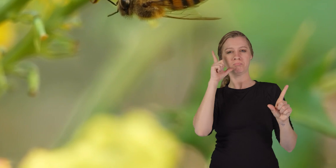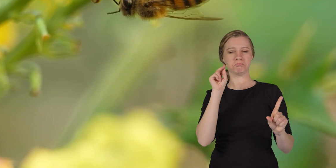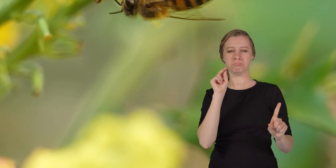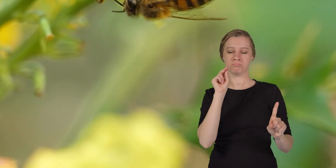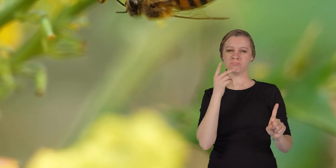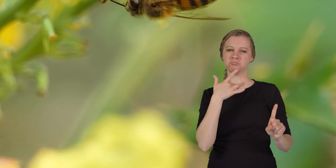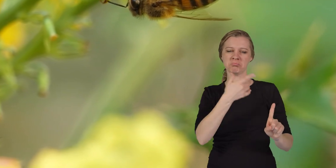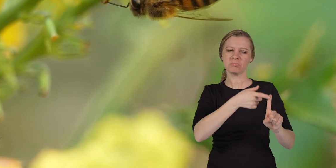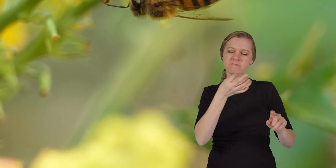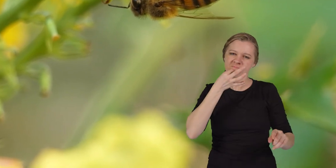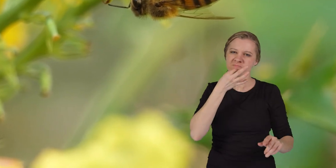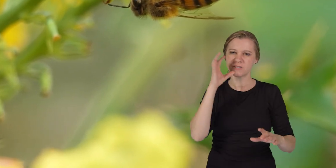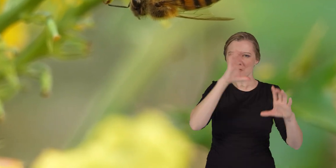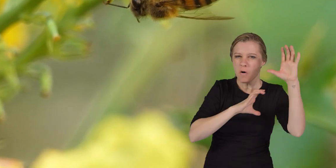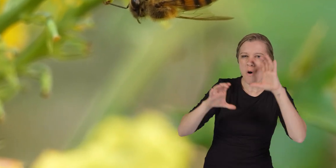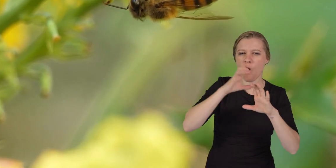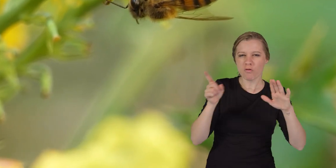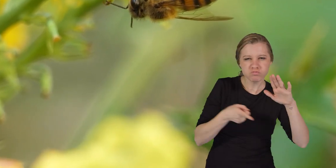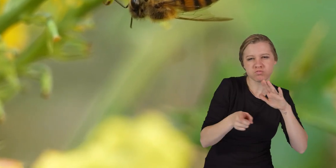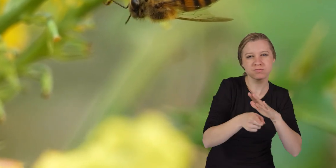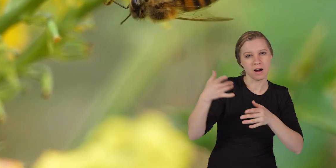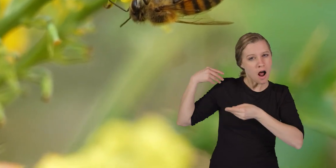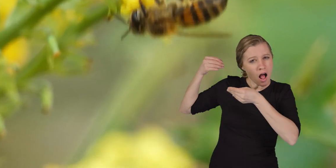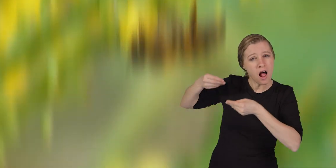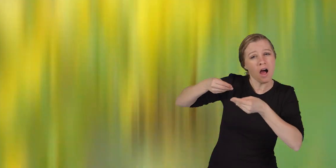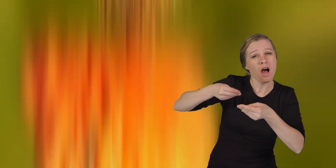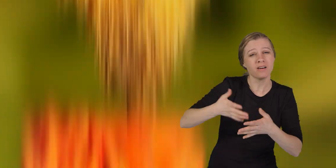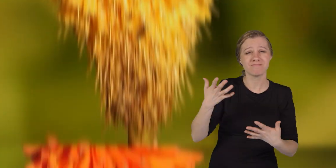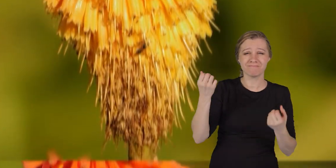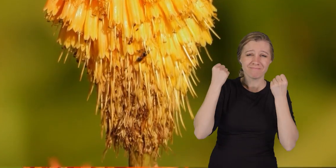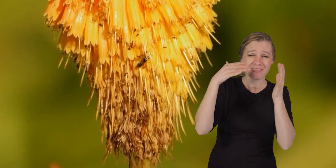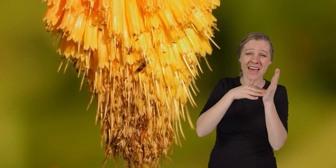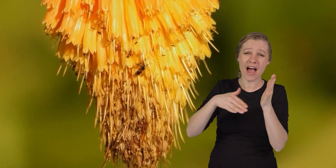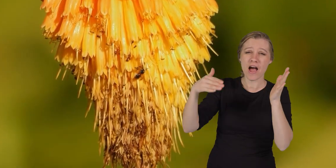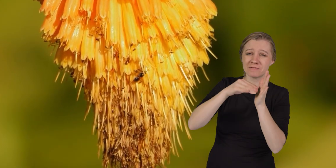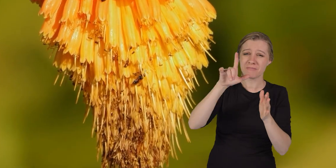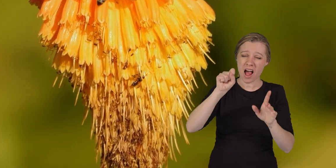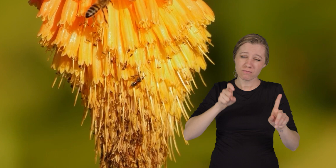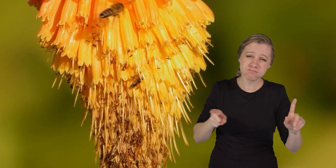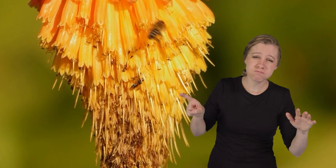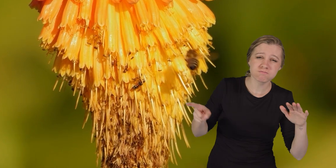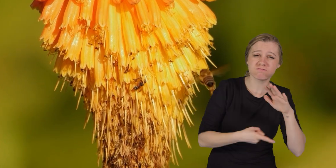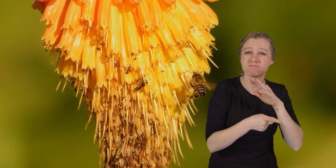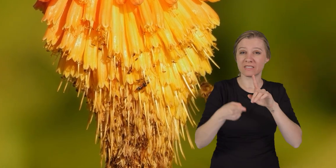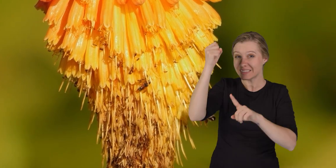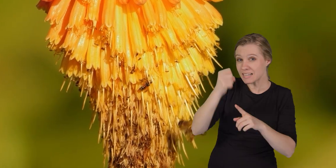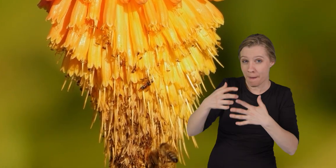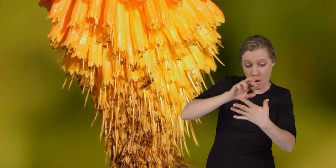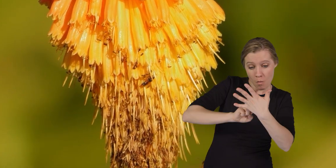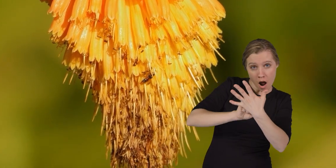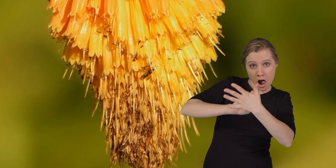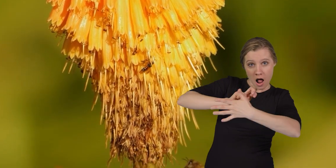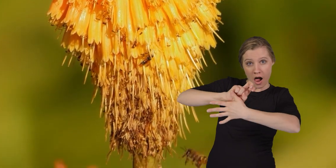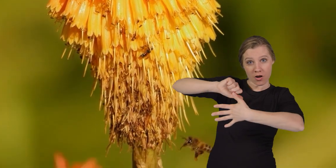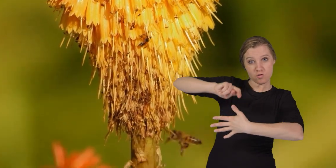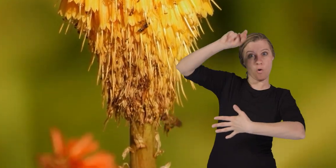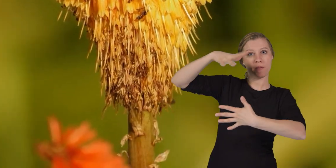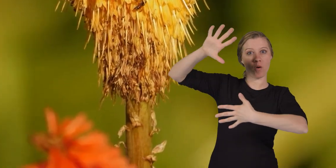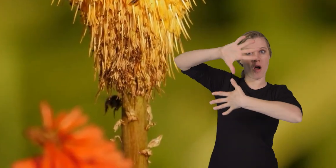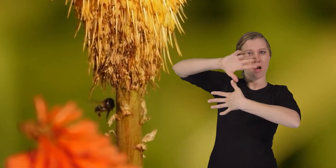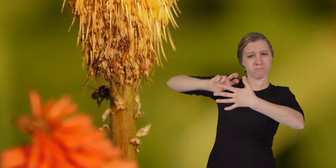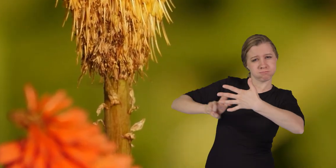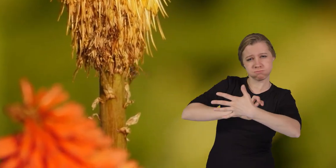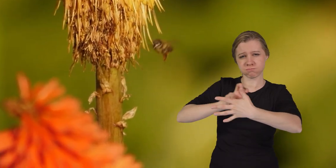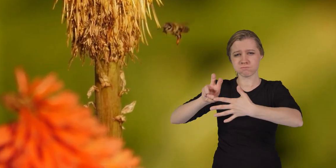that killer bees are also excellent explorers. They have traveled thousands of miles from South America to North